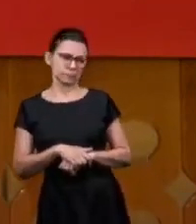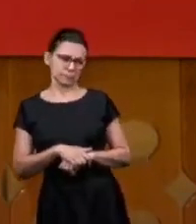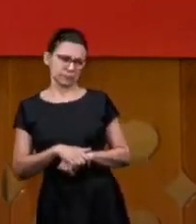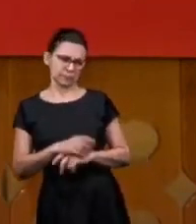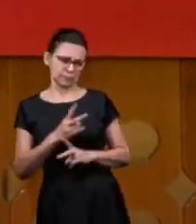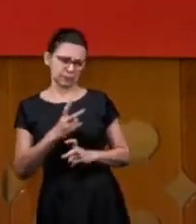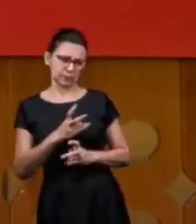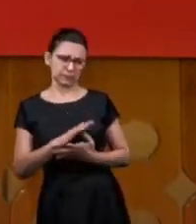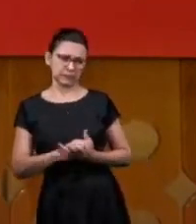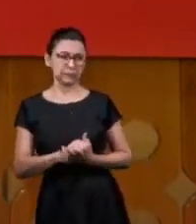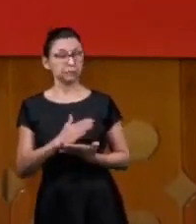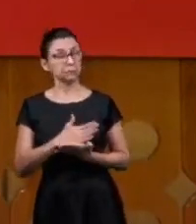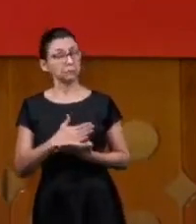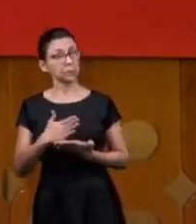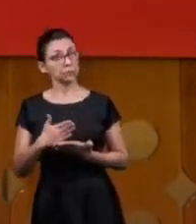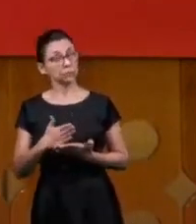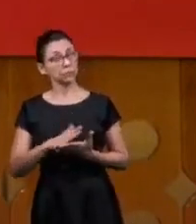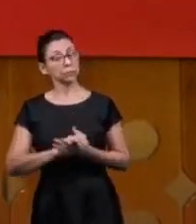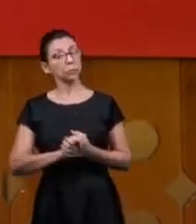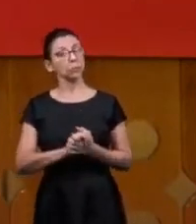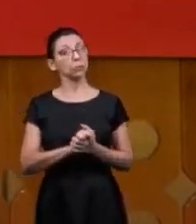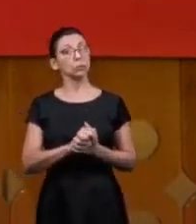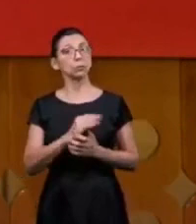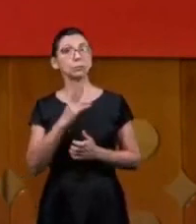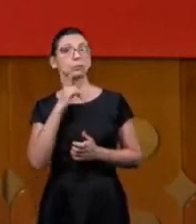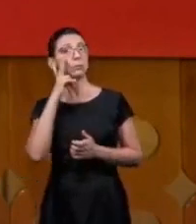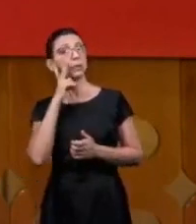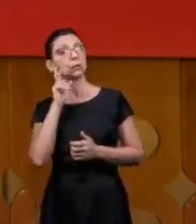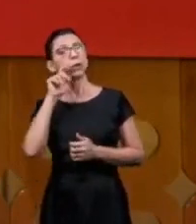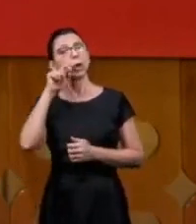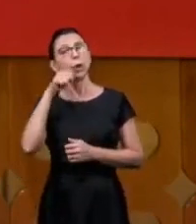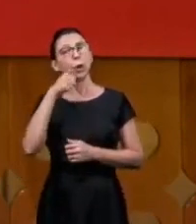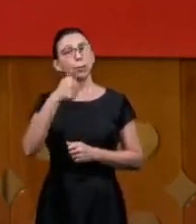they started to serve the elements they started to be distributed